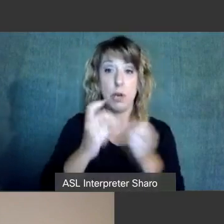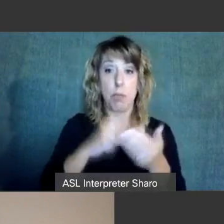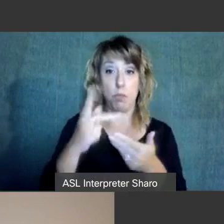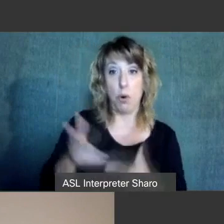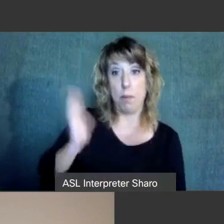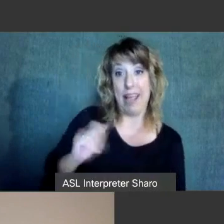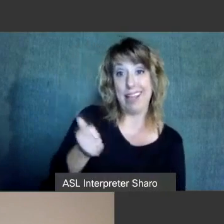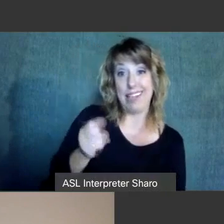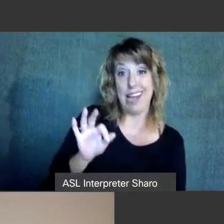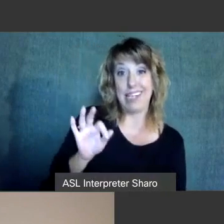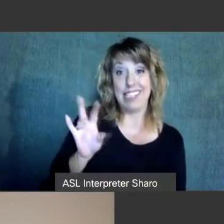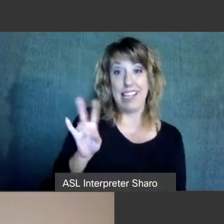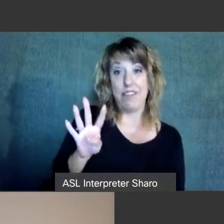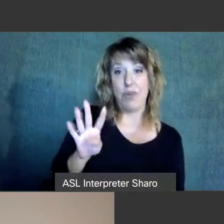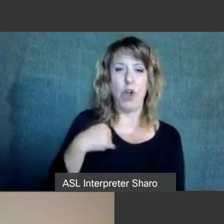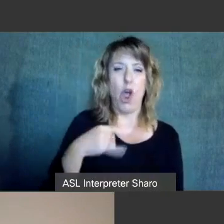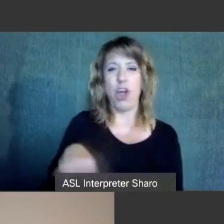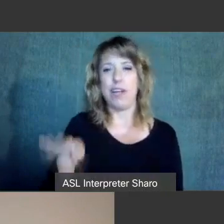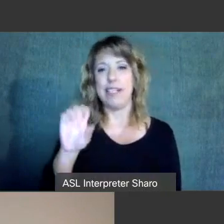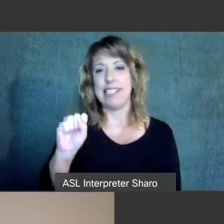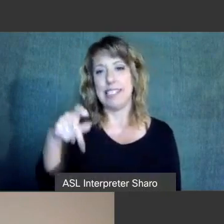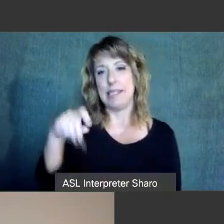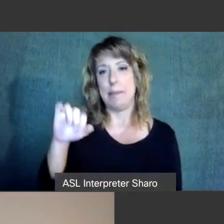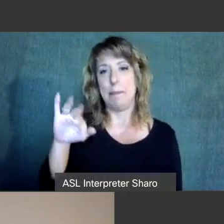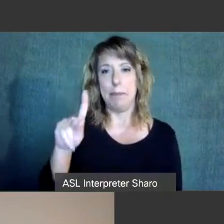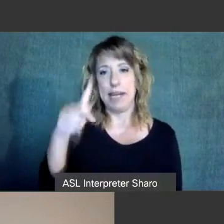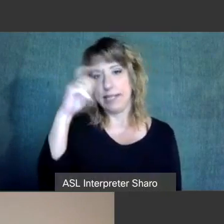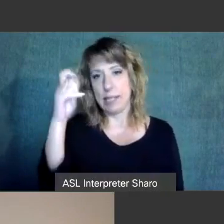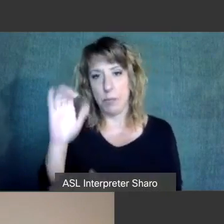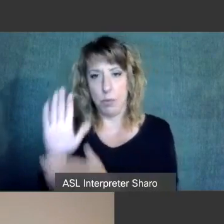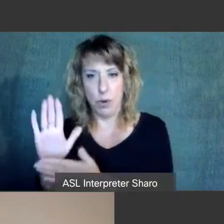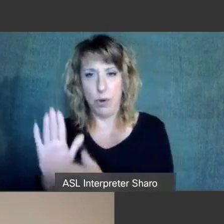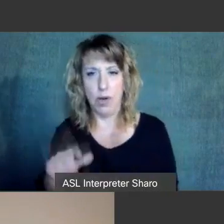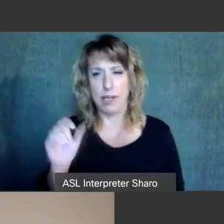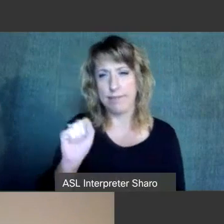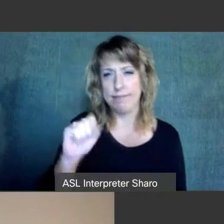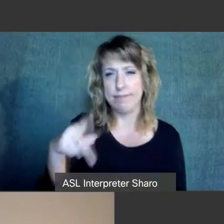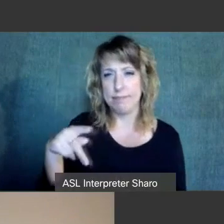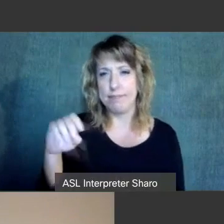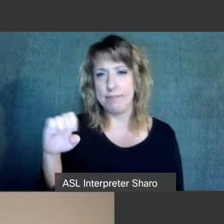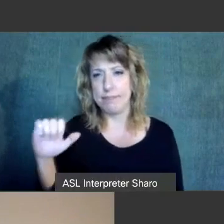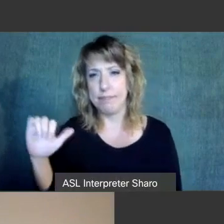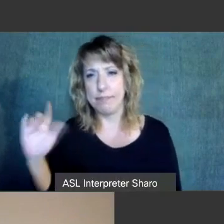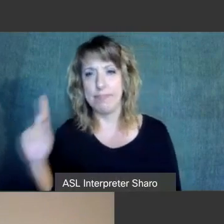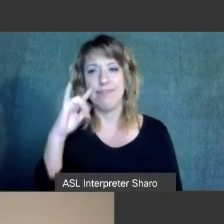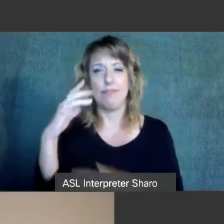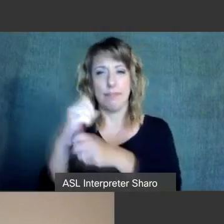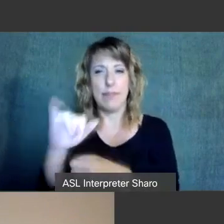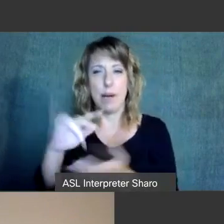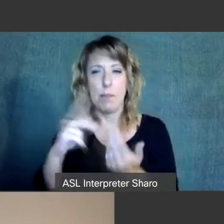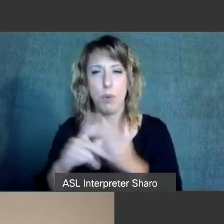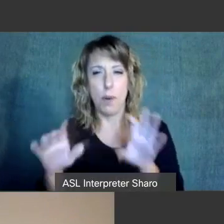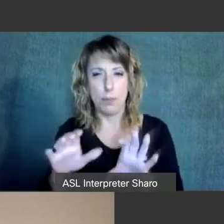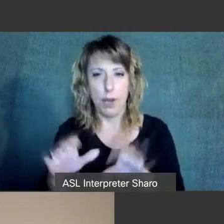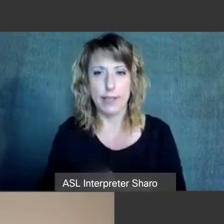We call it the Speak Summer Program and an acronym which stands for what the program does. This program